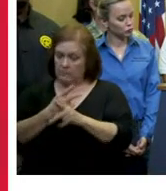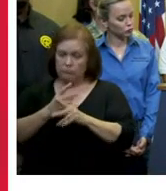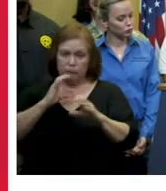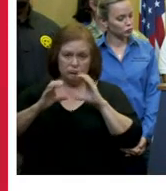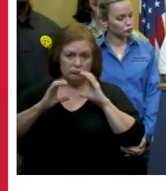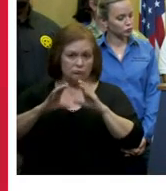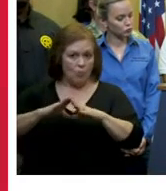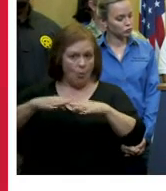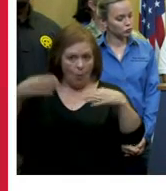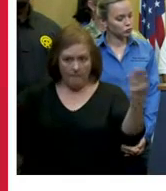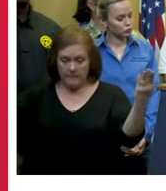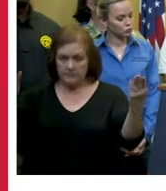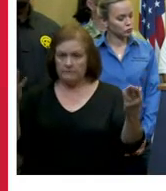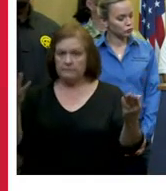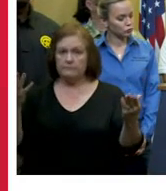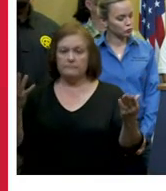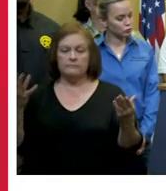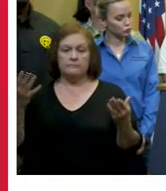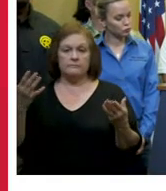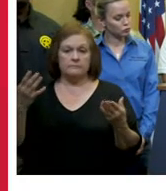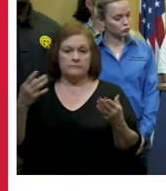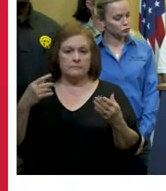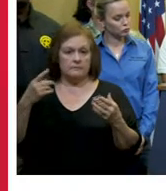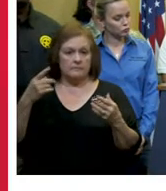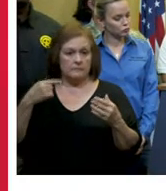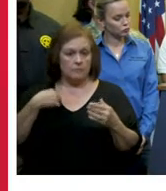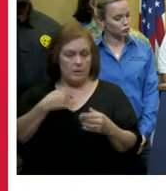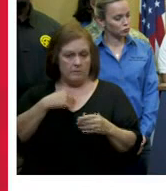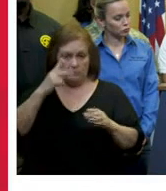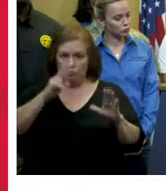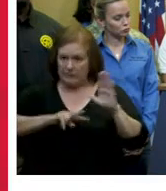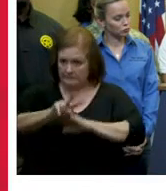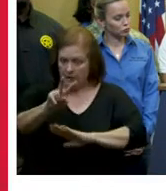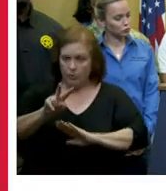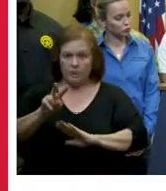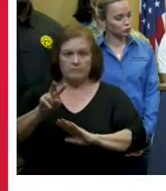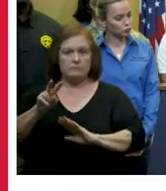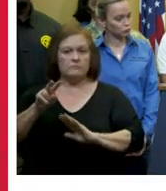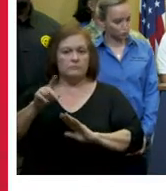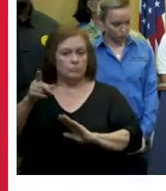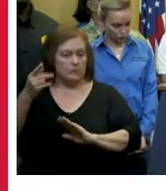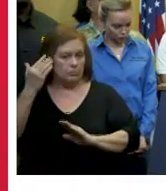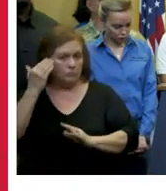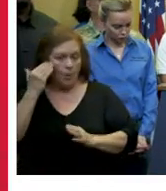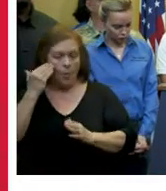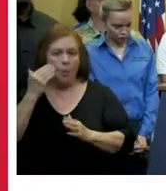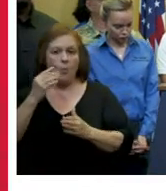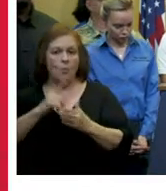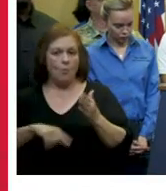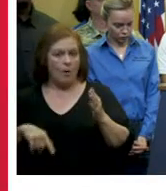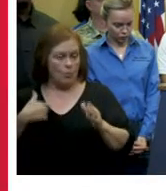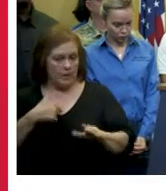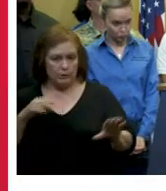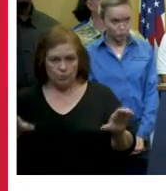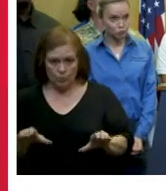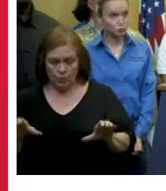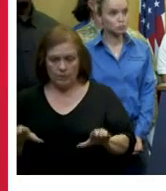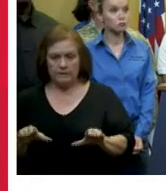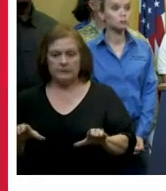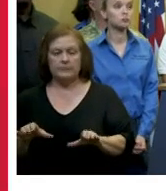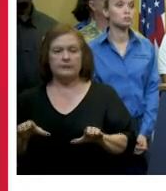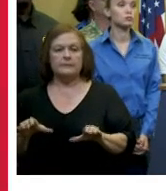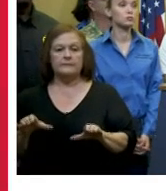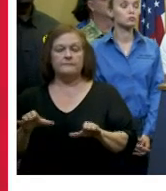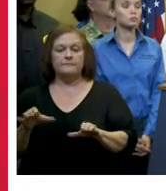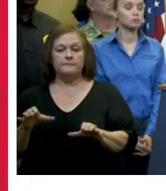the public at uh about what we do and how we do it we've uh stood up a uh active or